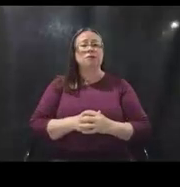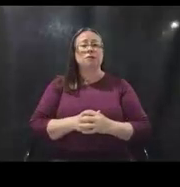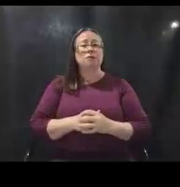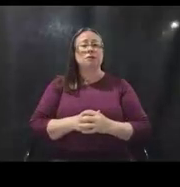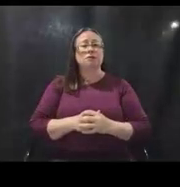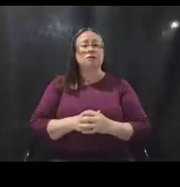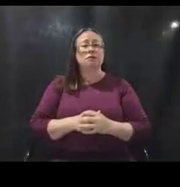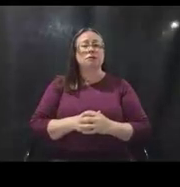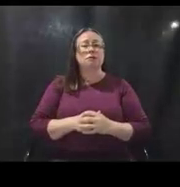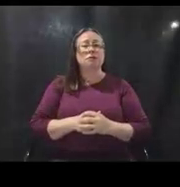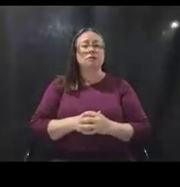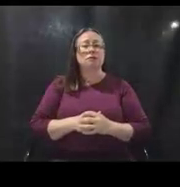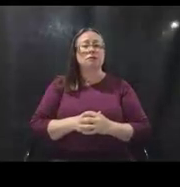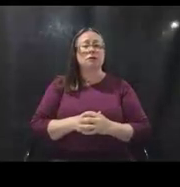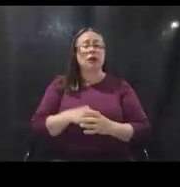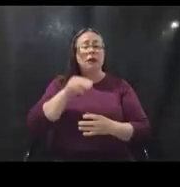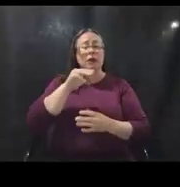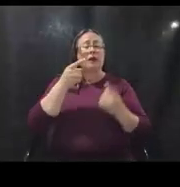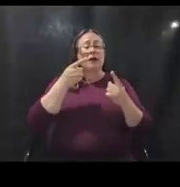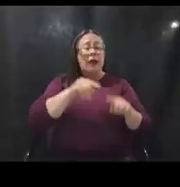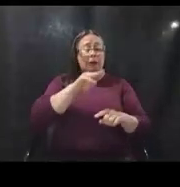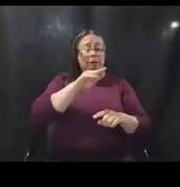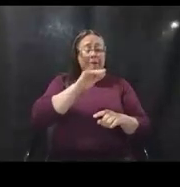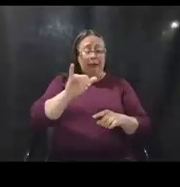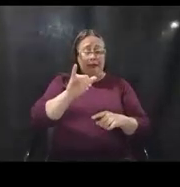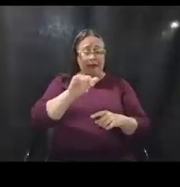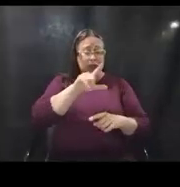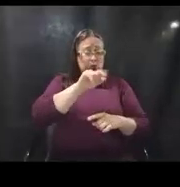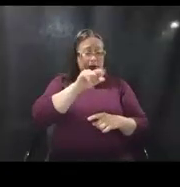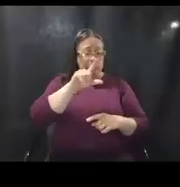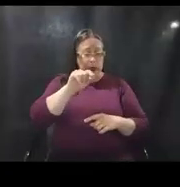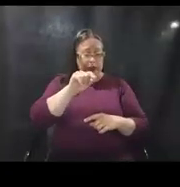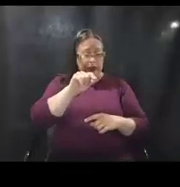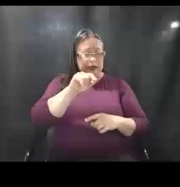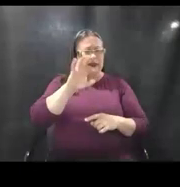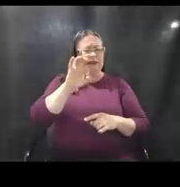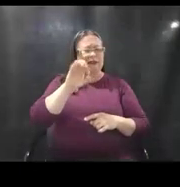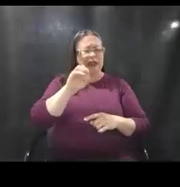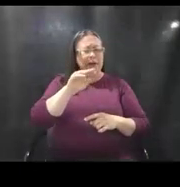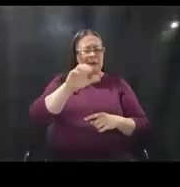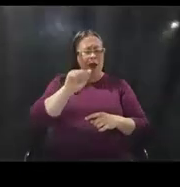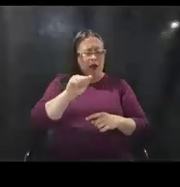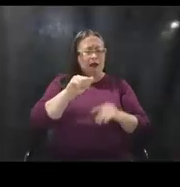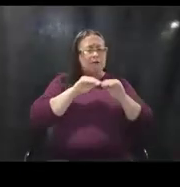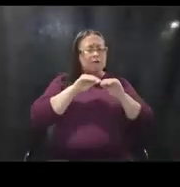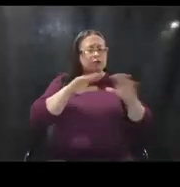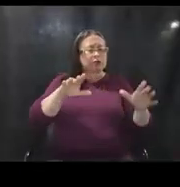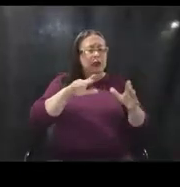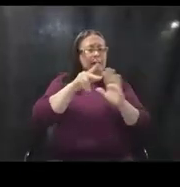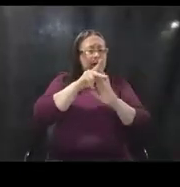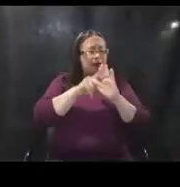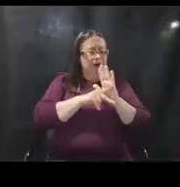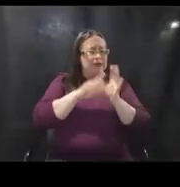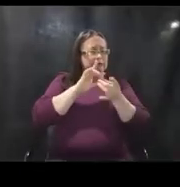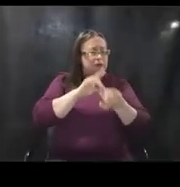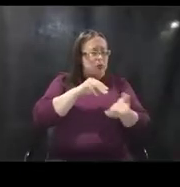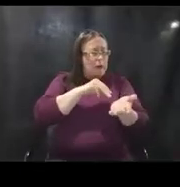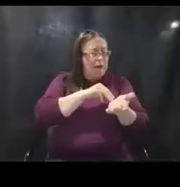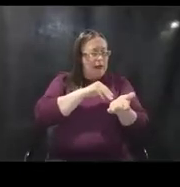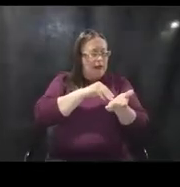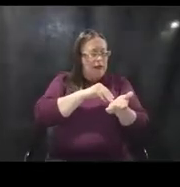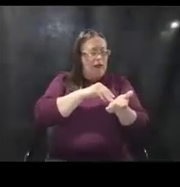Um, so in May of 2020, uh, FEMA released a medical care policy specific to COVID-19,